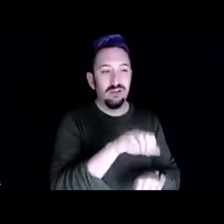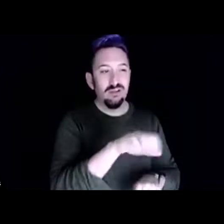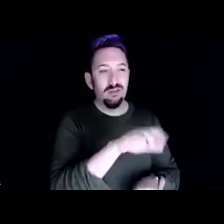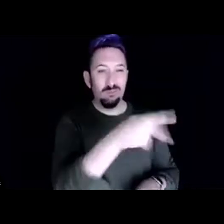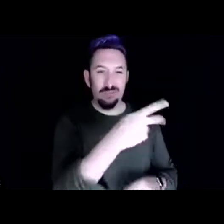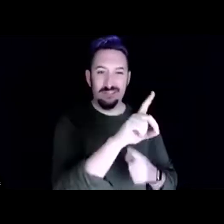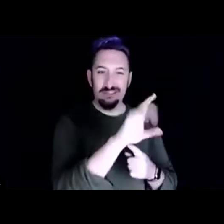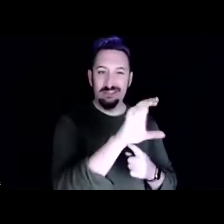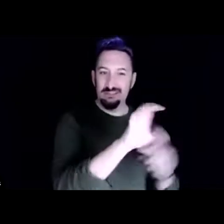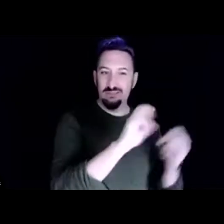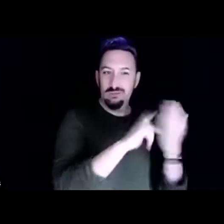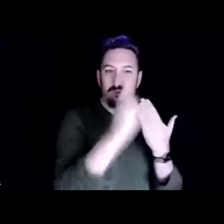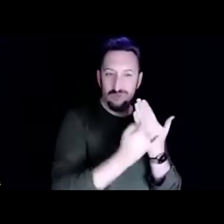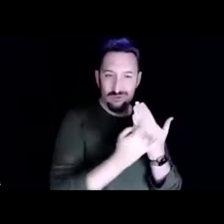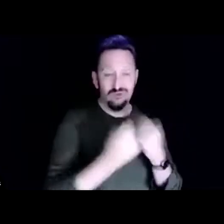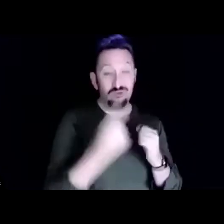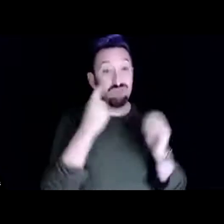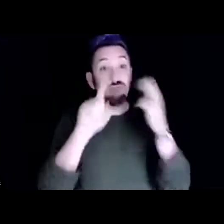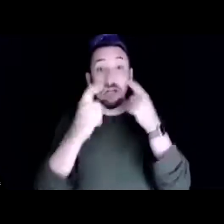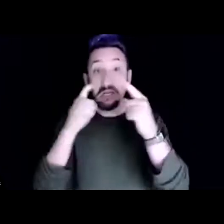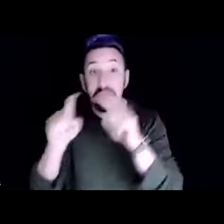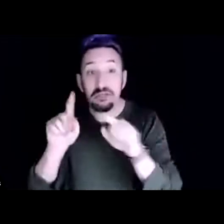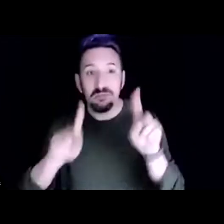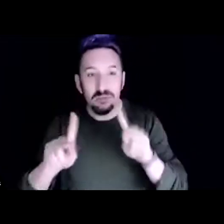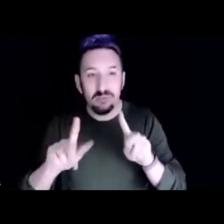are with that community in Nova Scotia.